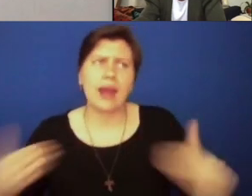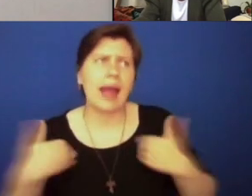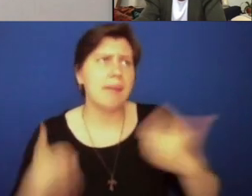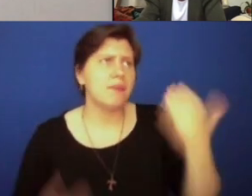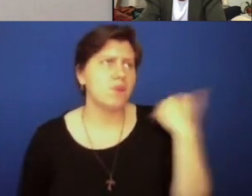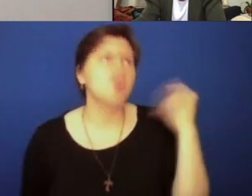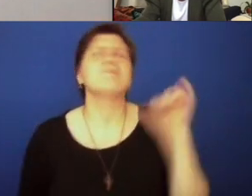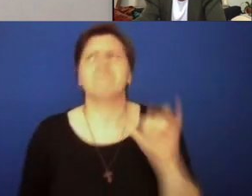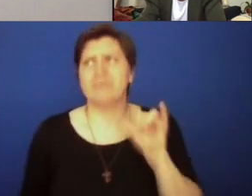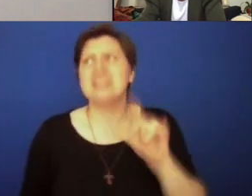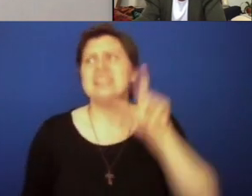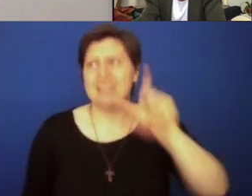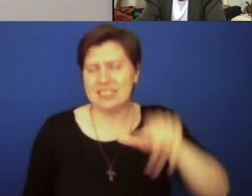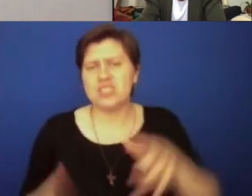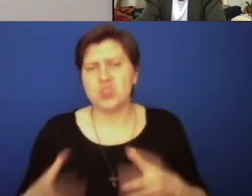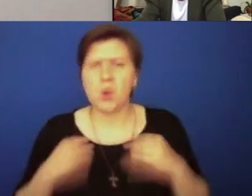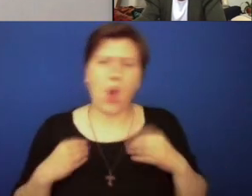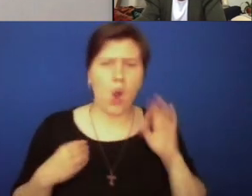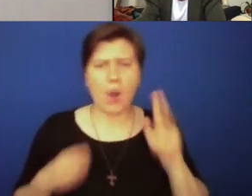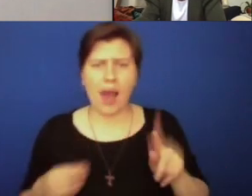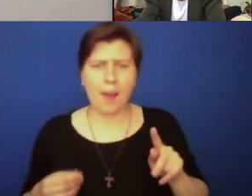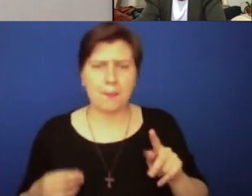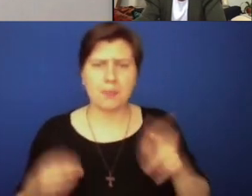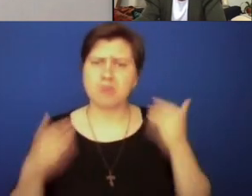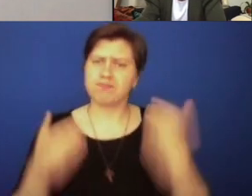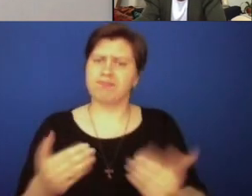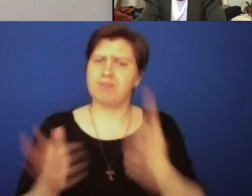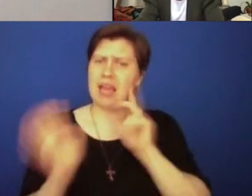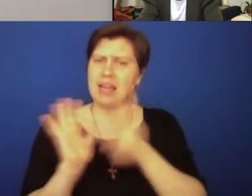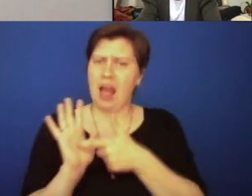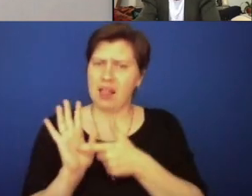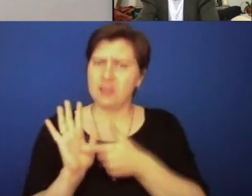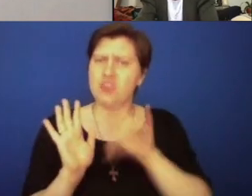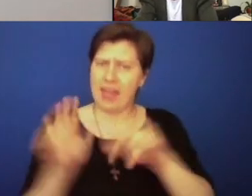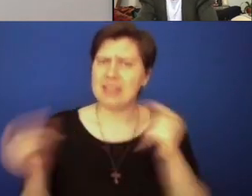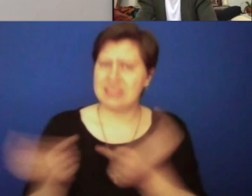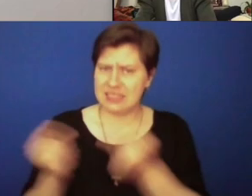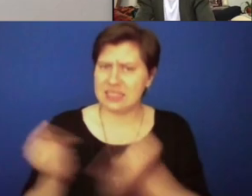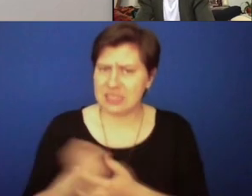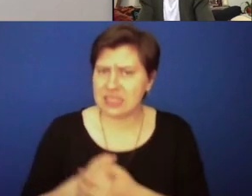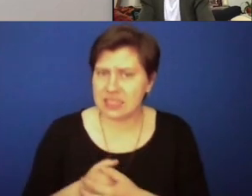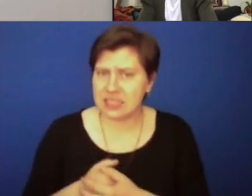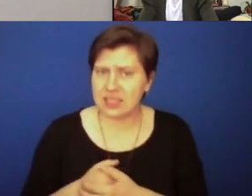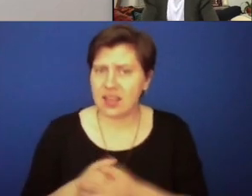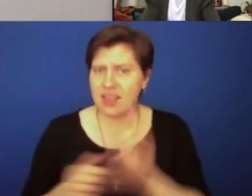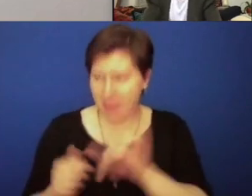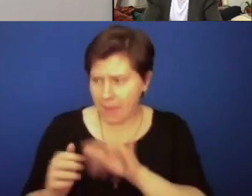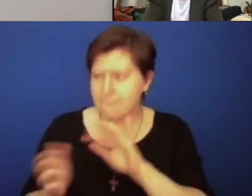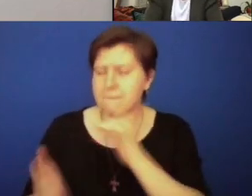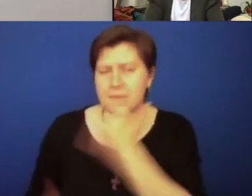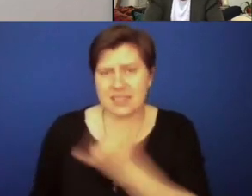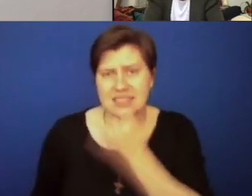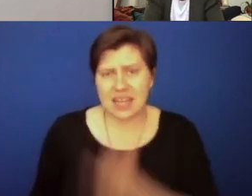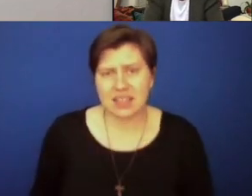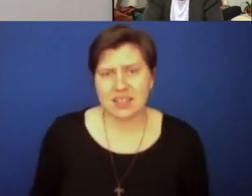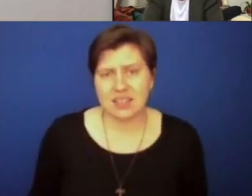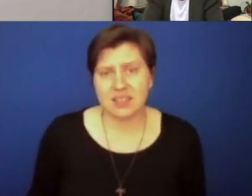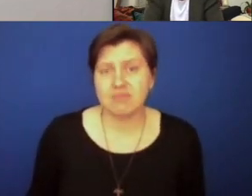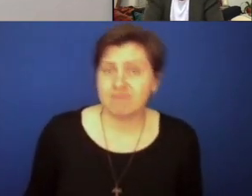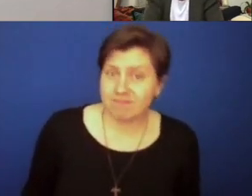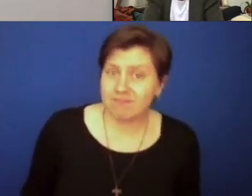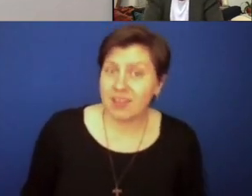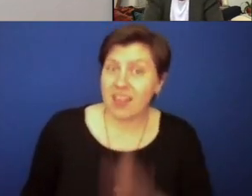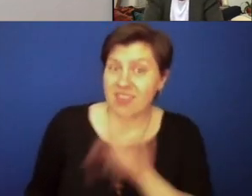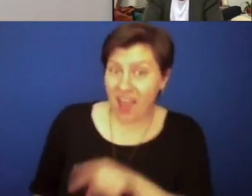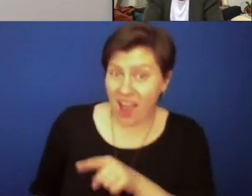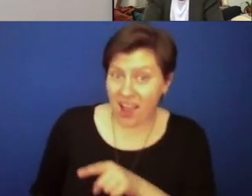had a black speaker in our parish. You need to own up and acknowledge that sin, acknowledge that mistake that you've made. The